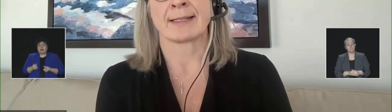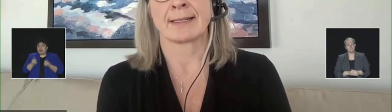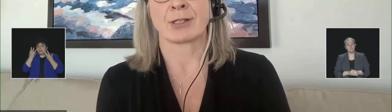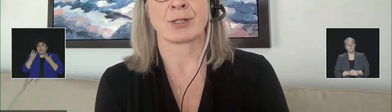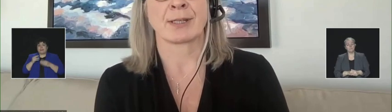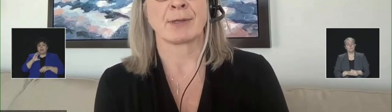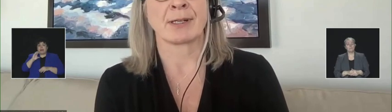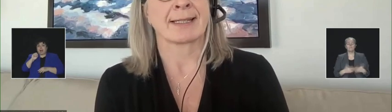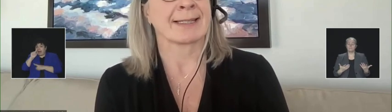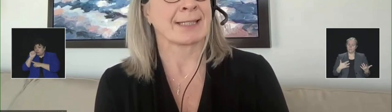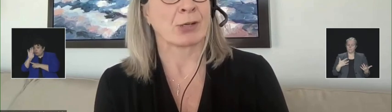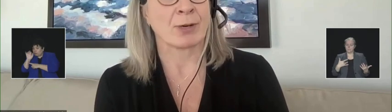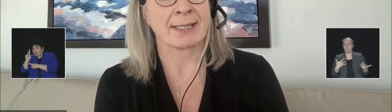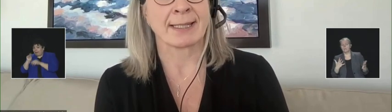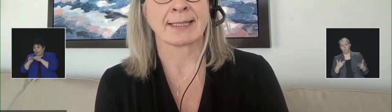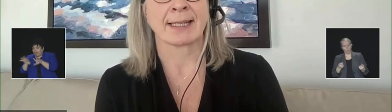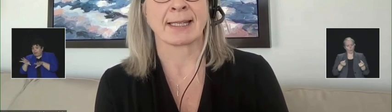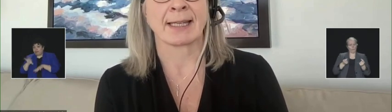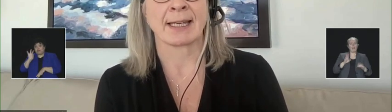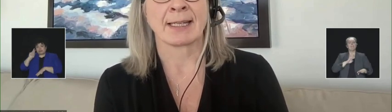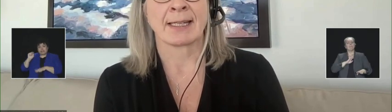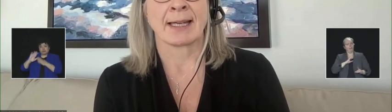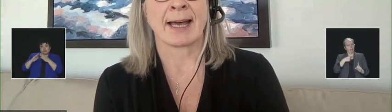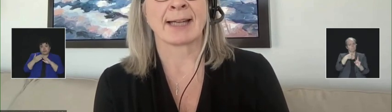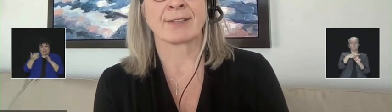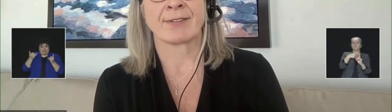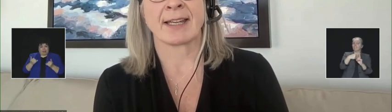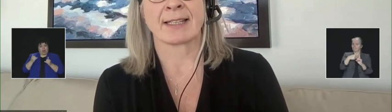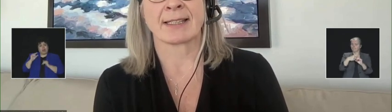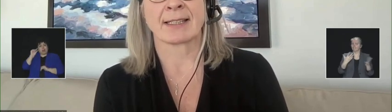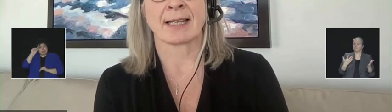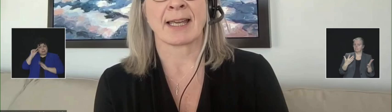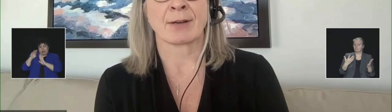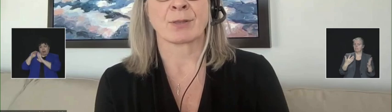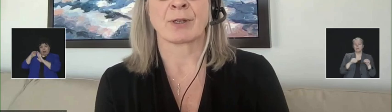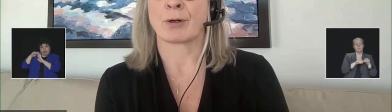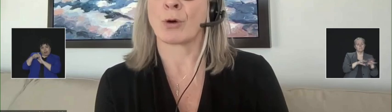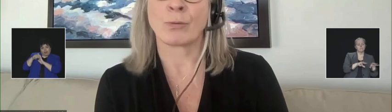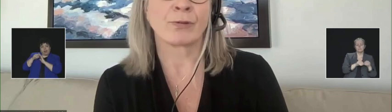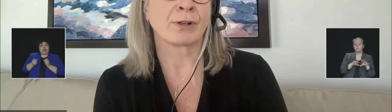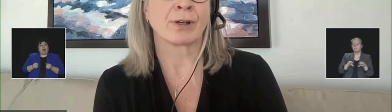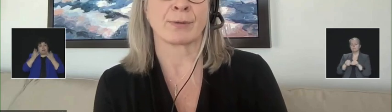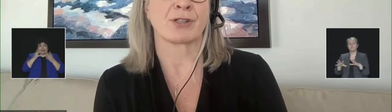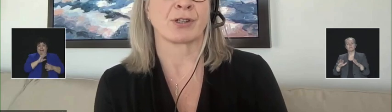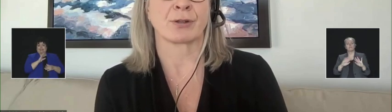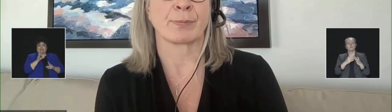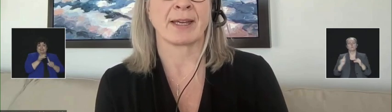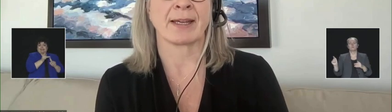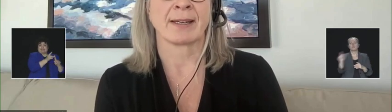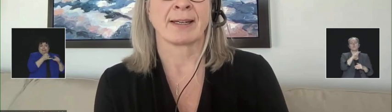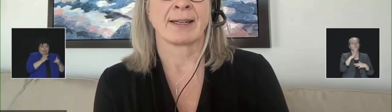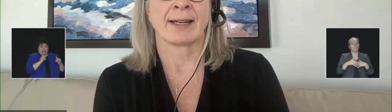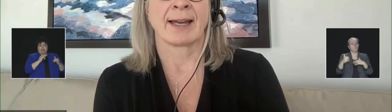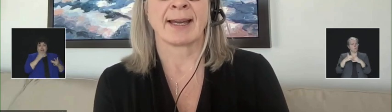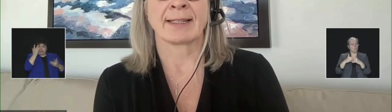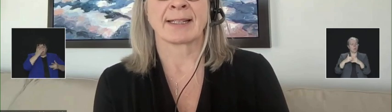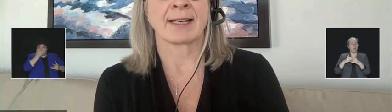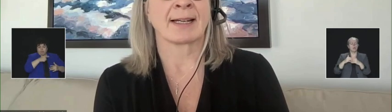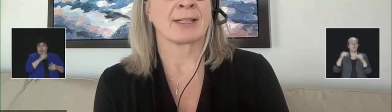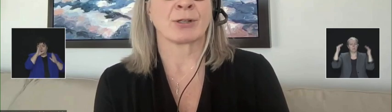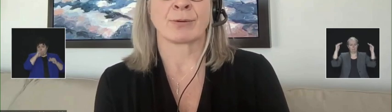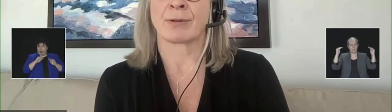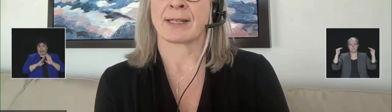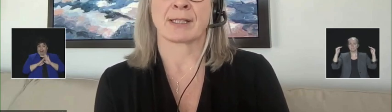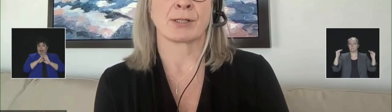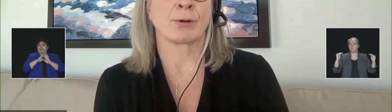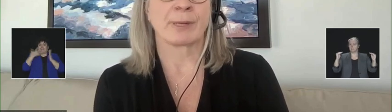outbreaks in Indigenous communities is decreasing slightly. Active cases counts, we are hopeful, are reaching their peak. And